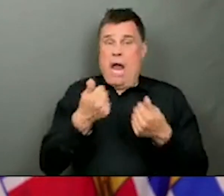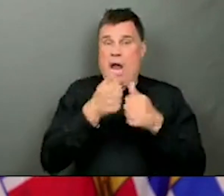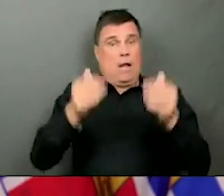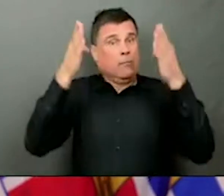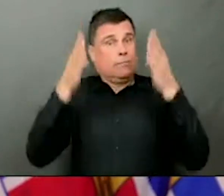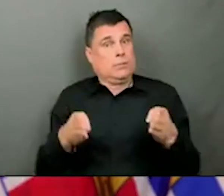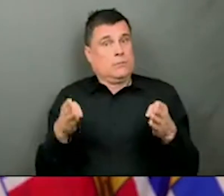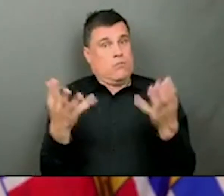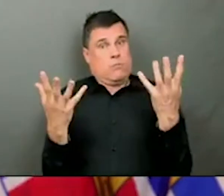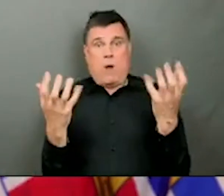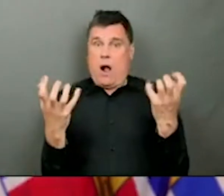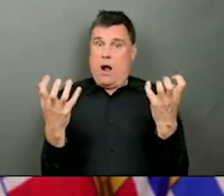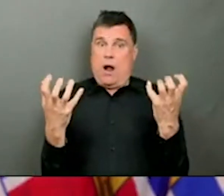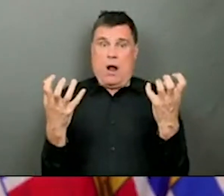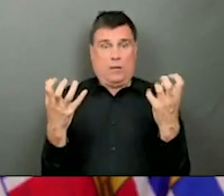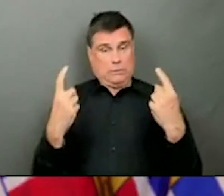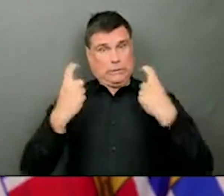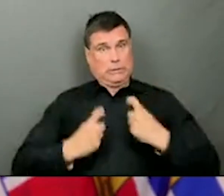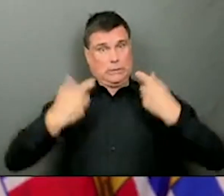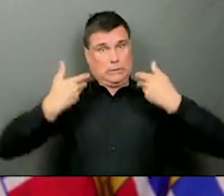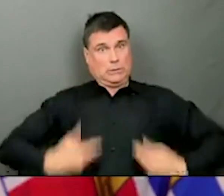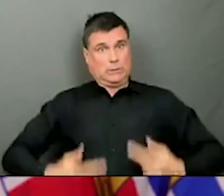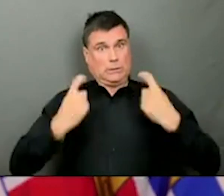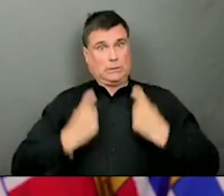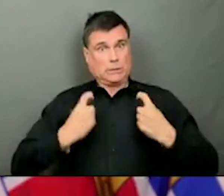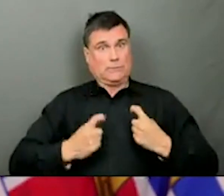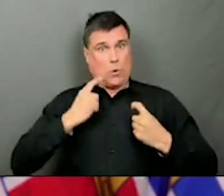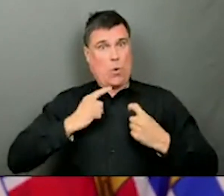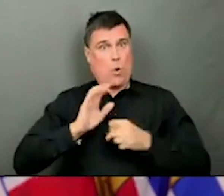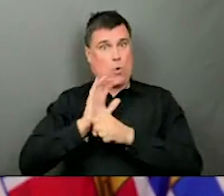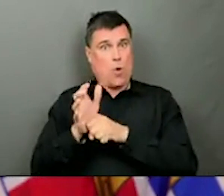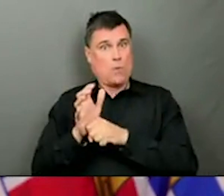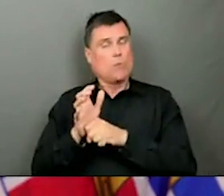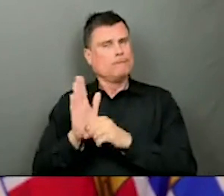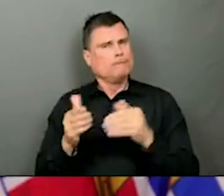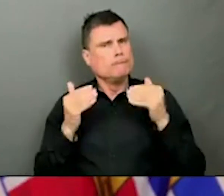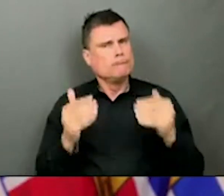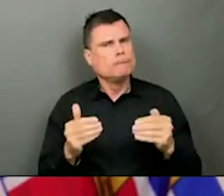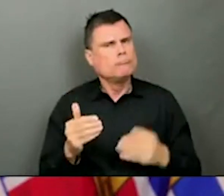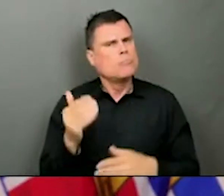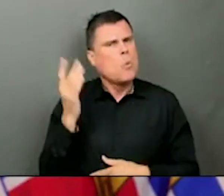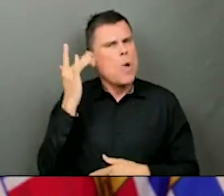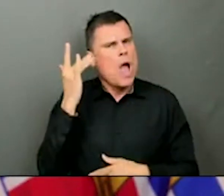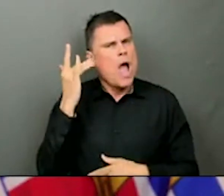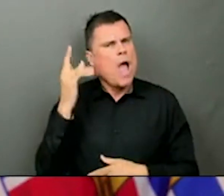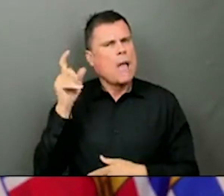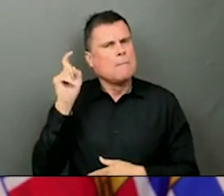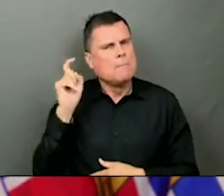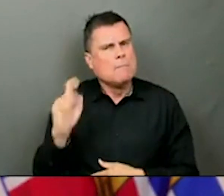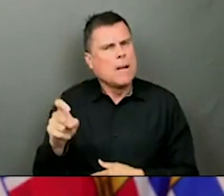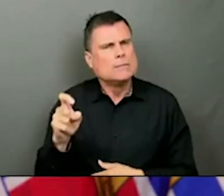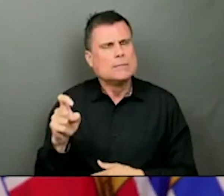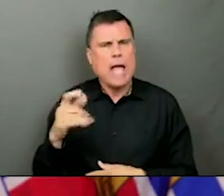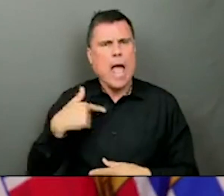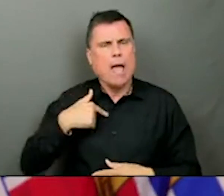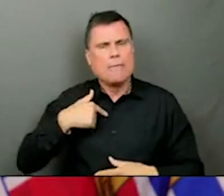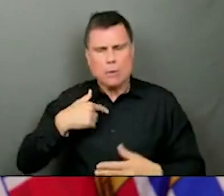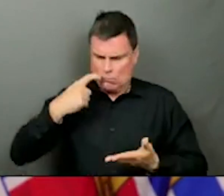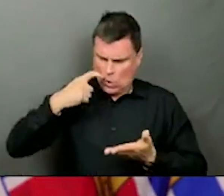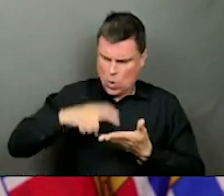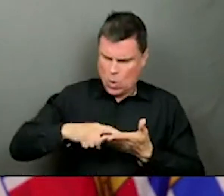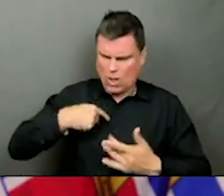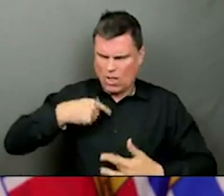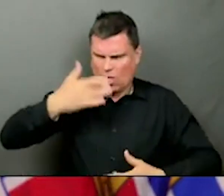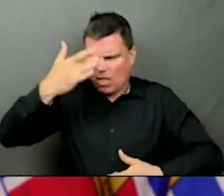I've heard anecdotes of that as well. I know when I talk to my colleagues, our message there